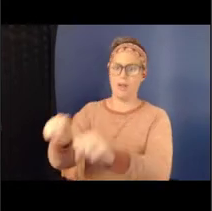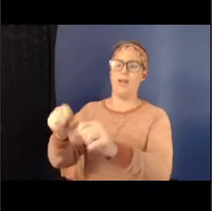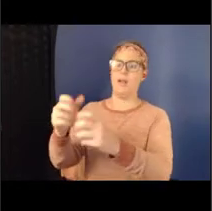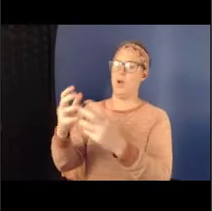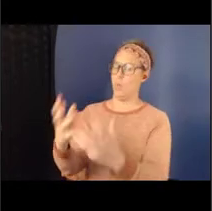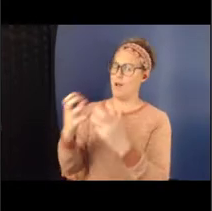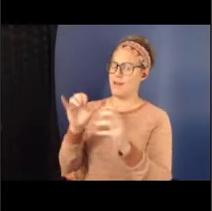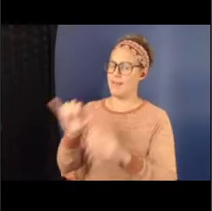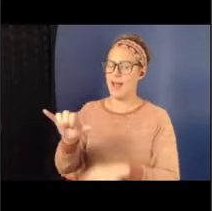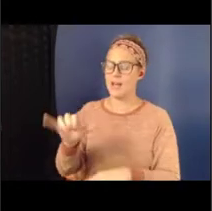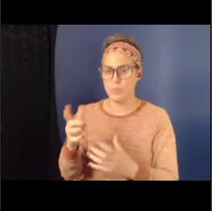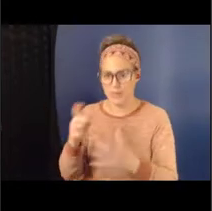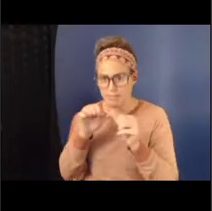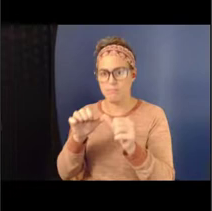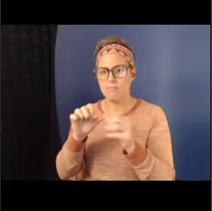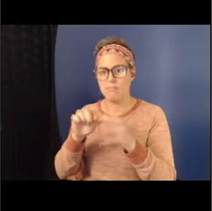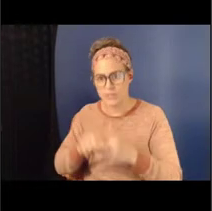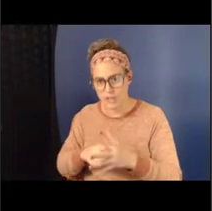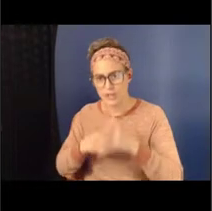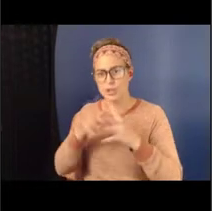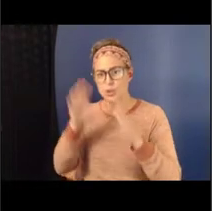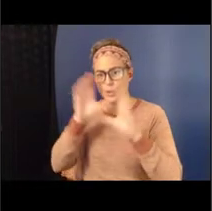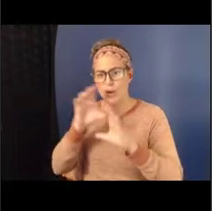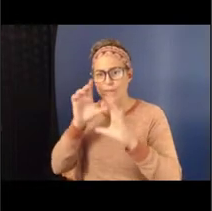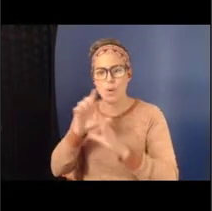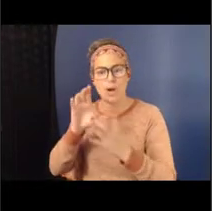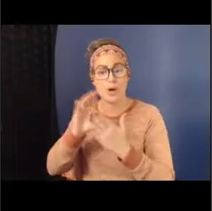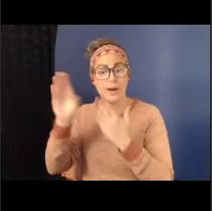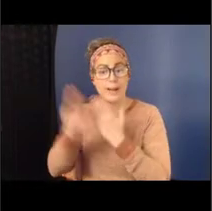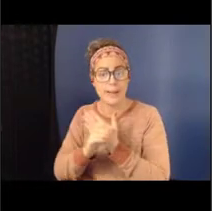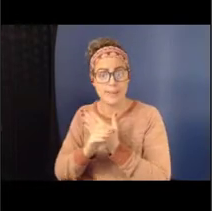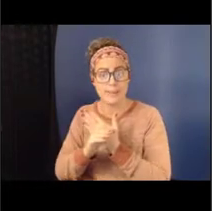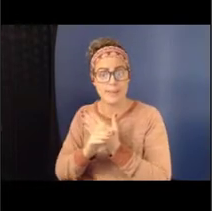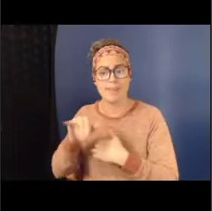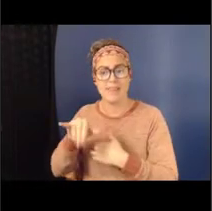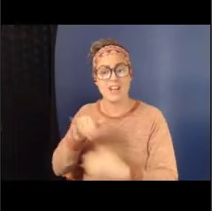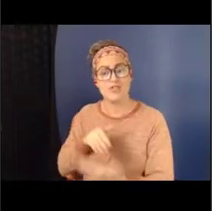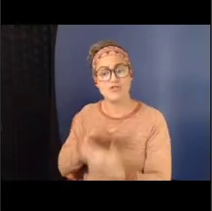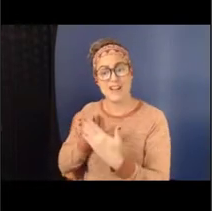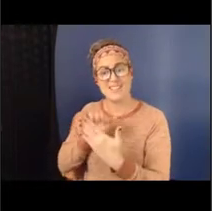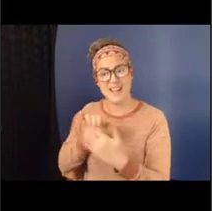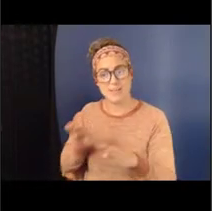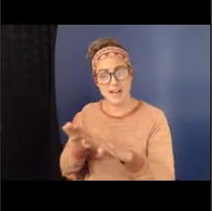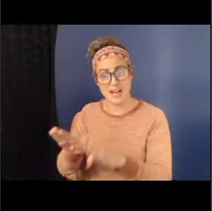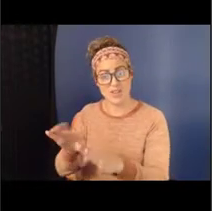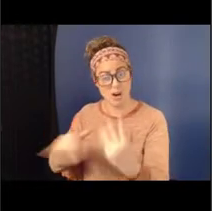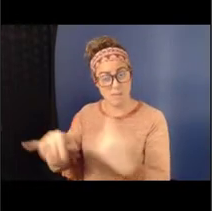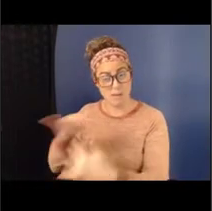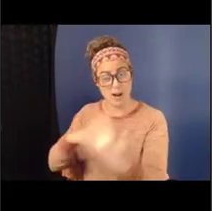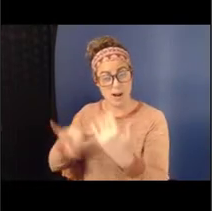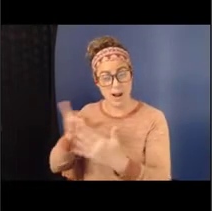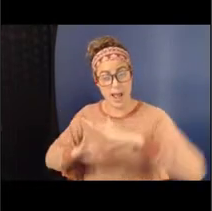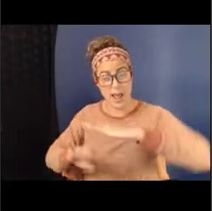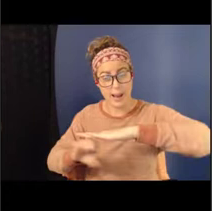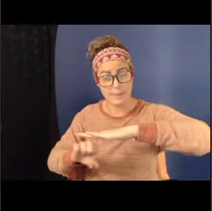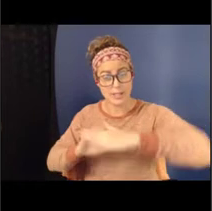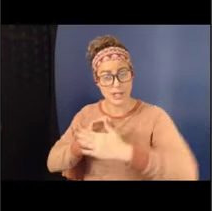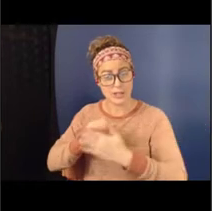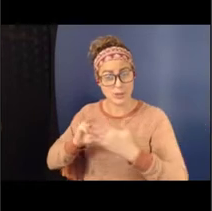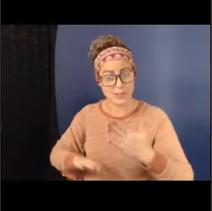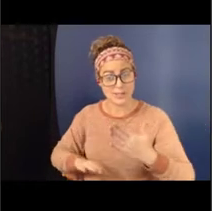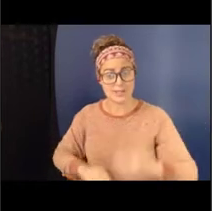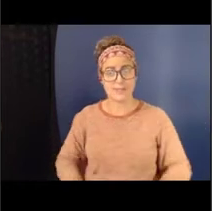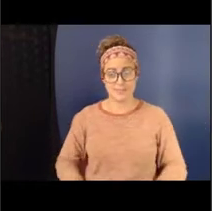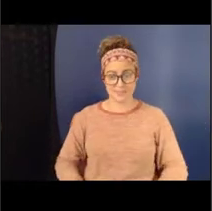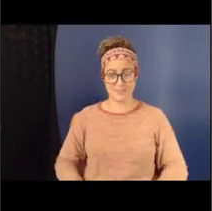that addressed those behaviors among elementary school students. So, we discovered Bullyproof, which had just been